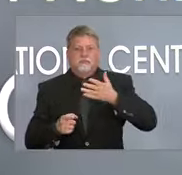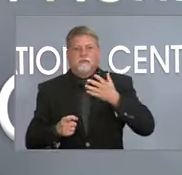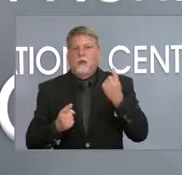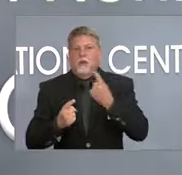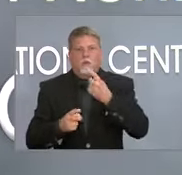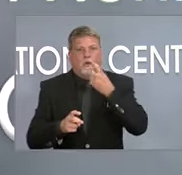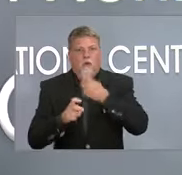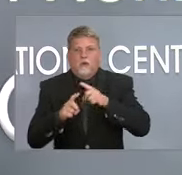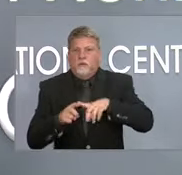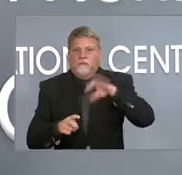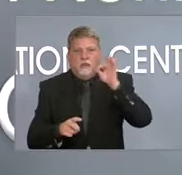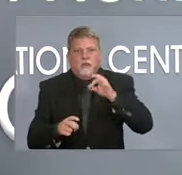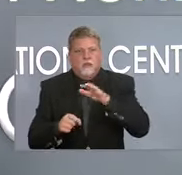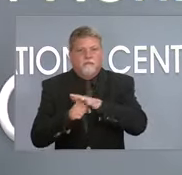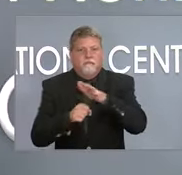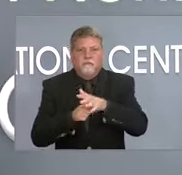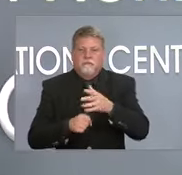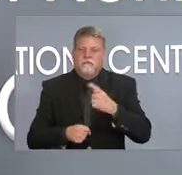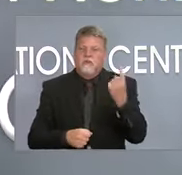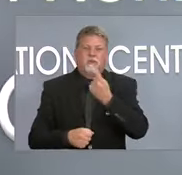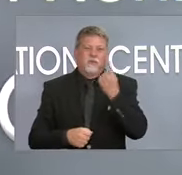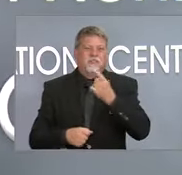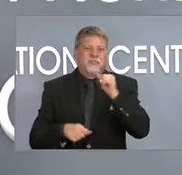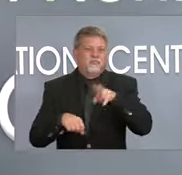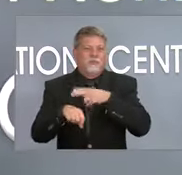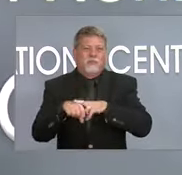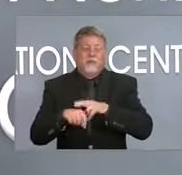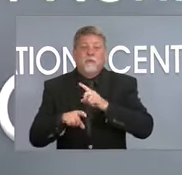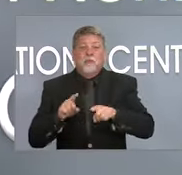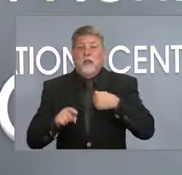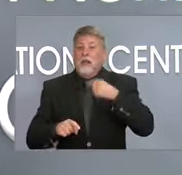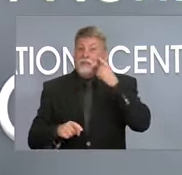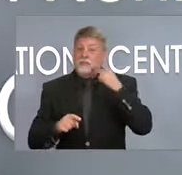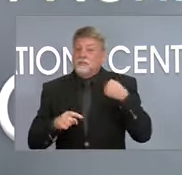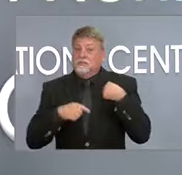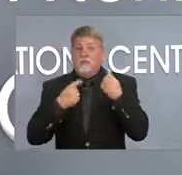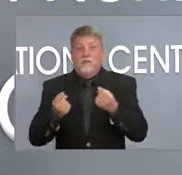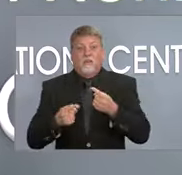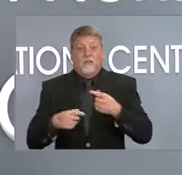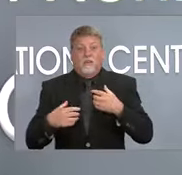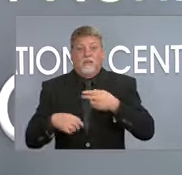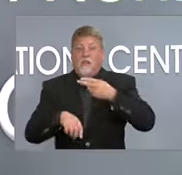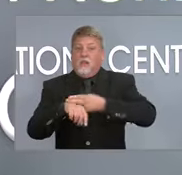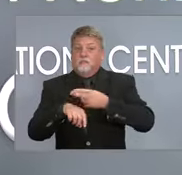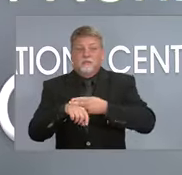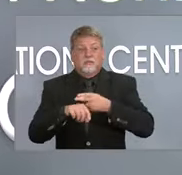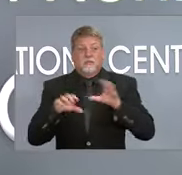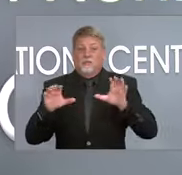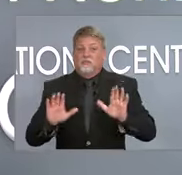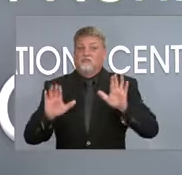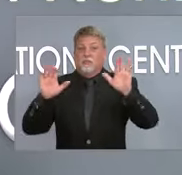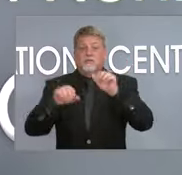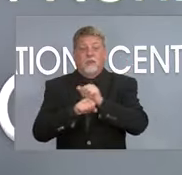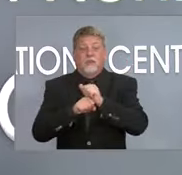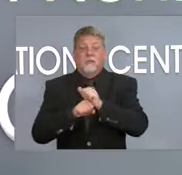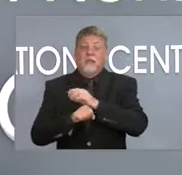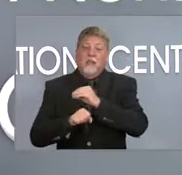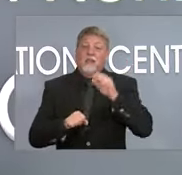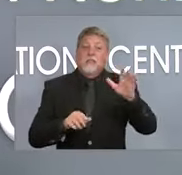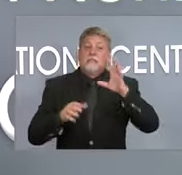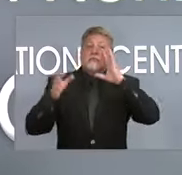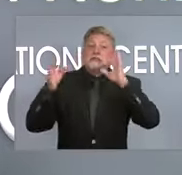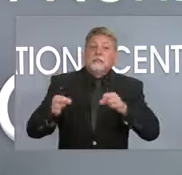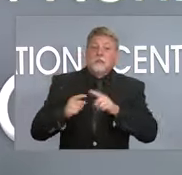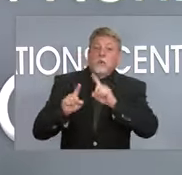different. But I think that these health care systems have done absolutely the right thing in requiring their employees